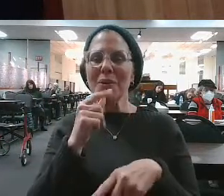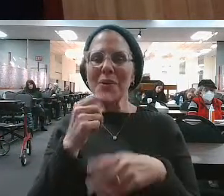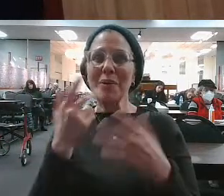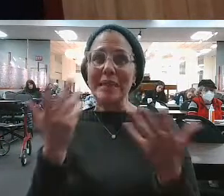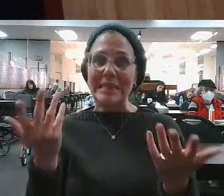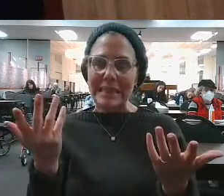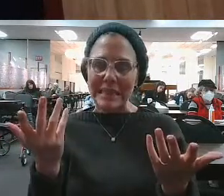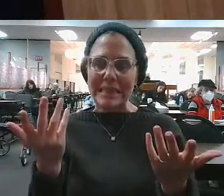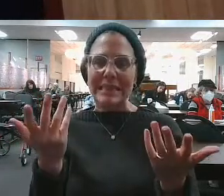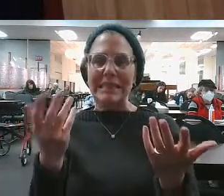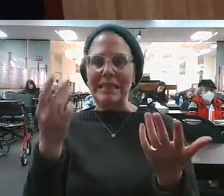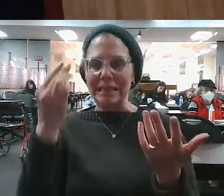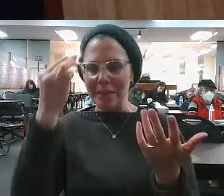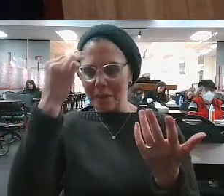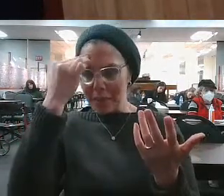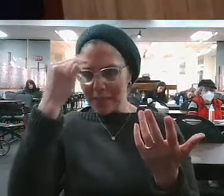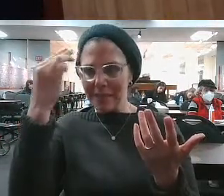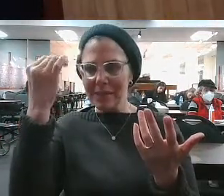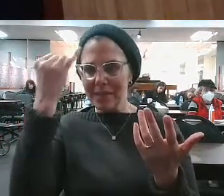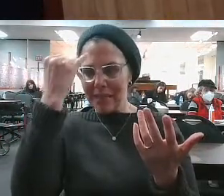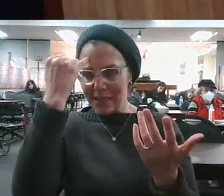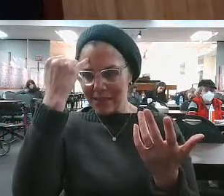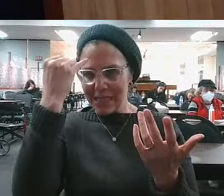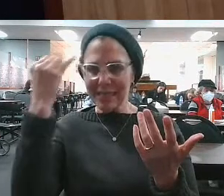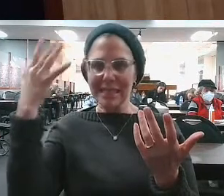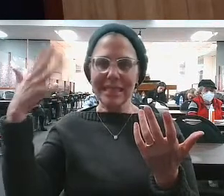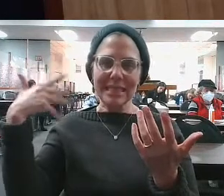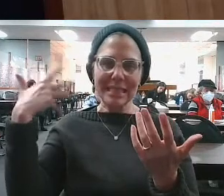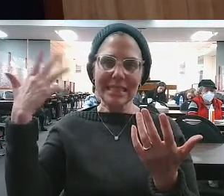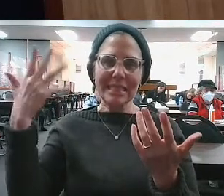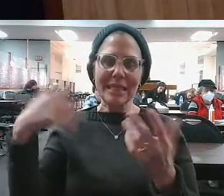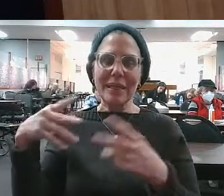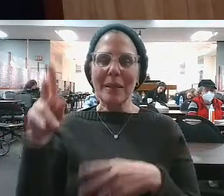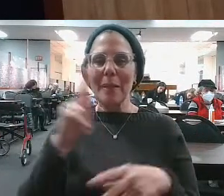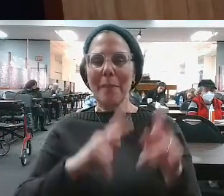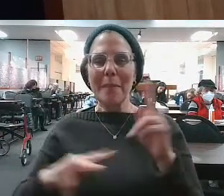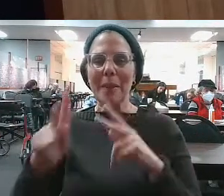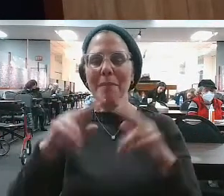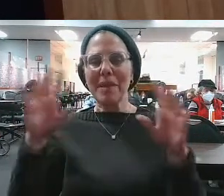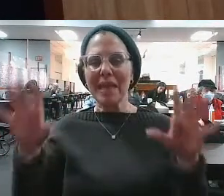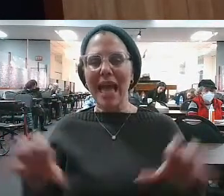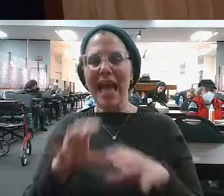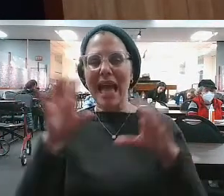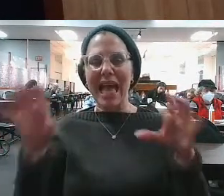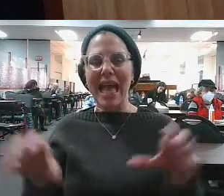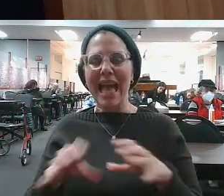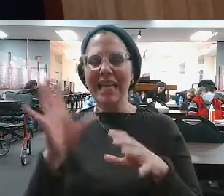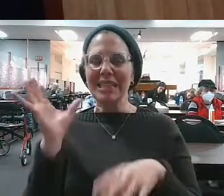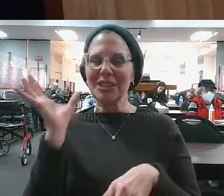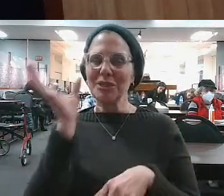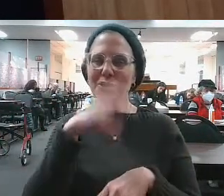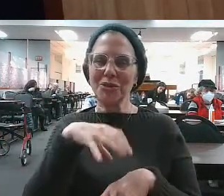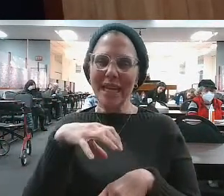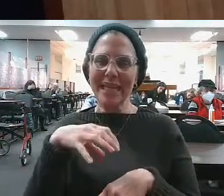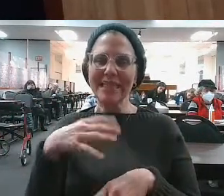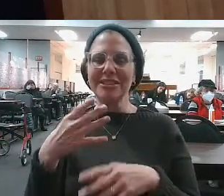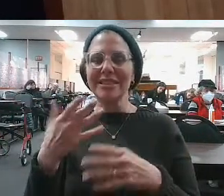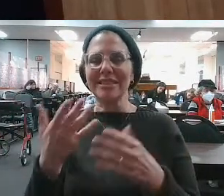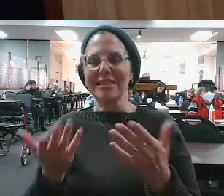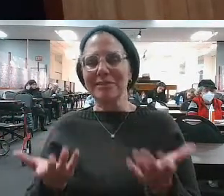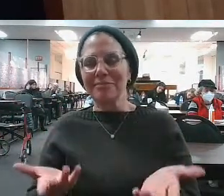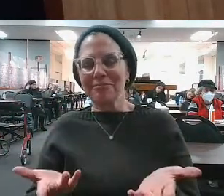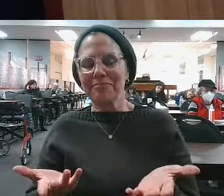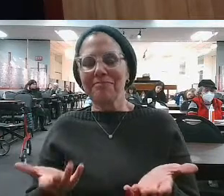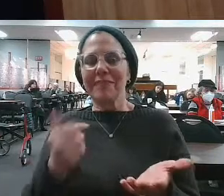People who just don't have mental capacity. Sometimes people who act in all kinds of strange ways because they lack das. Because